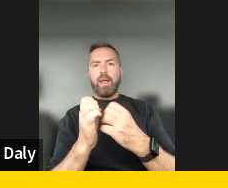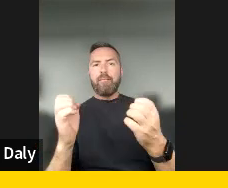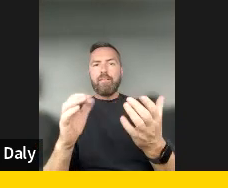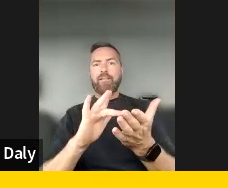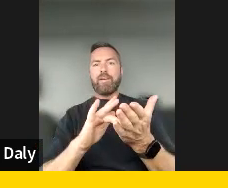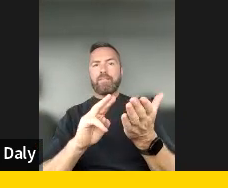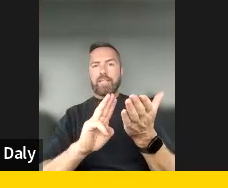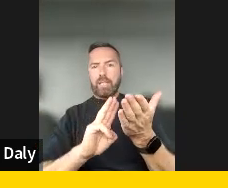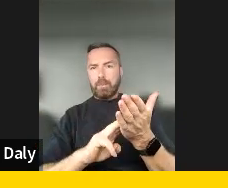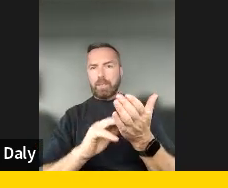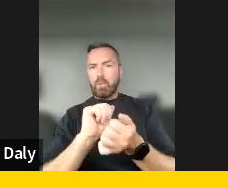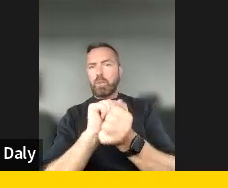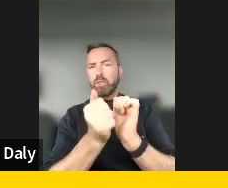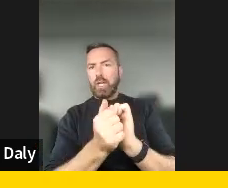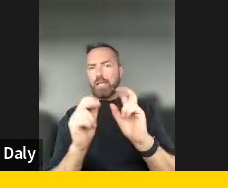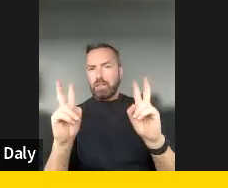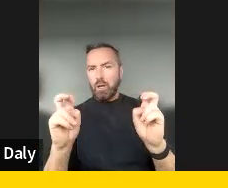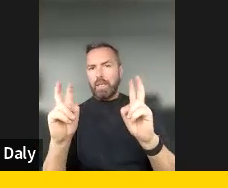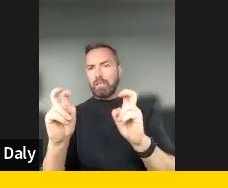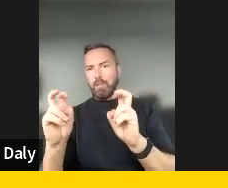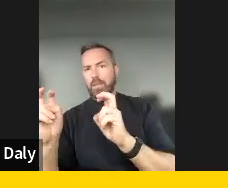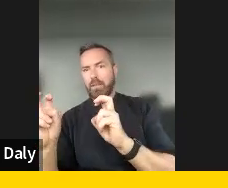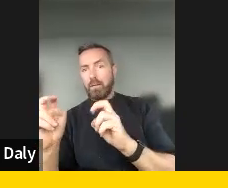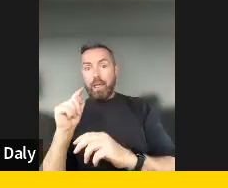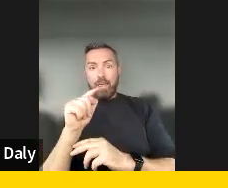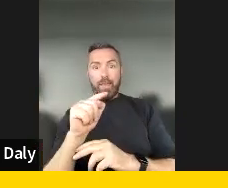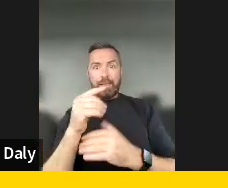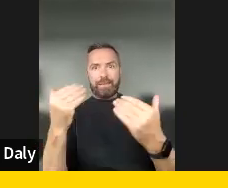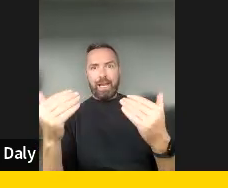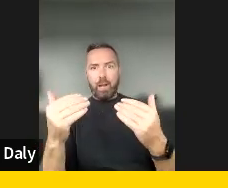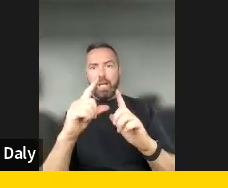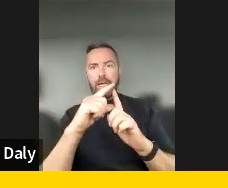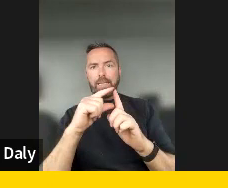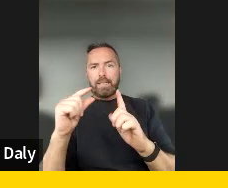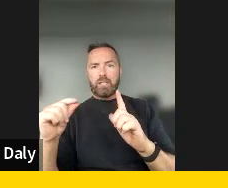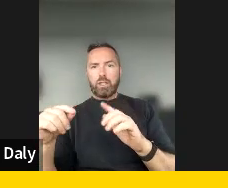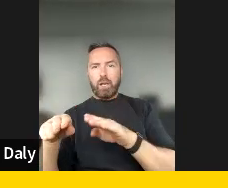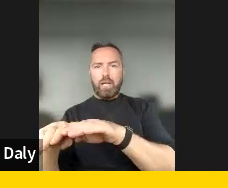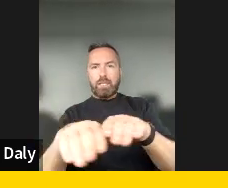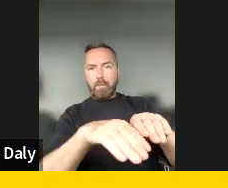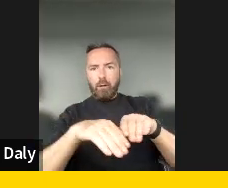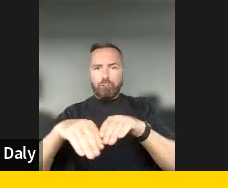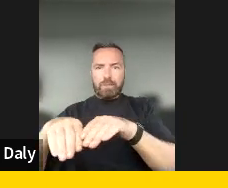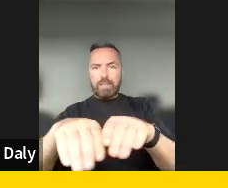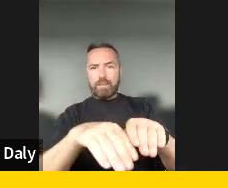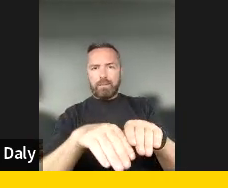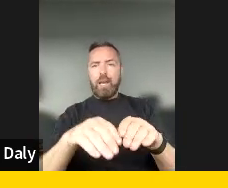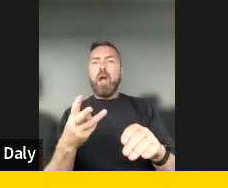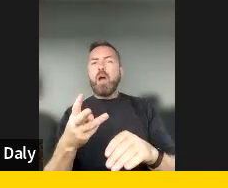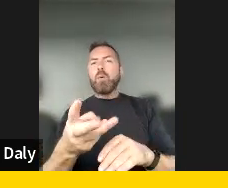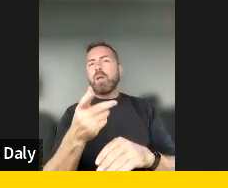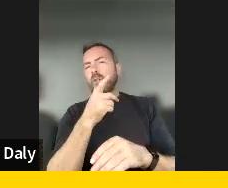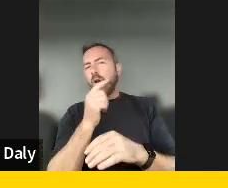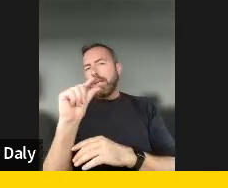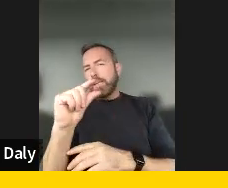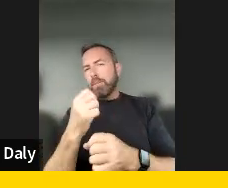topic and this topic is digital democracy and i will always be giving a bit of the terminology around digital democracy what